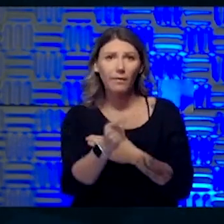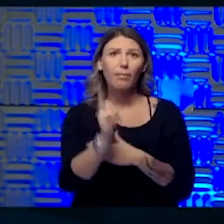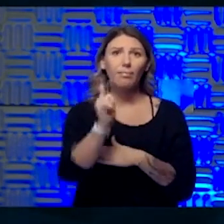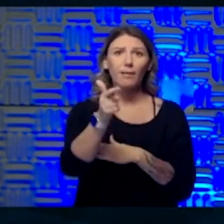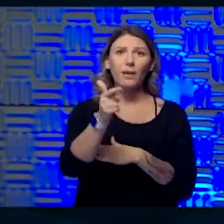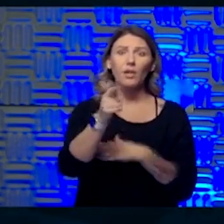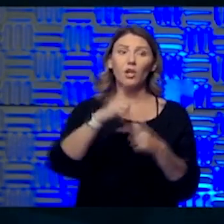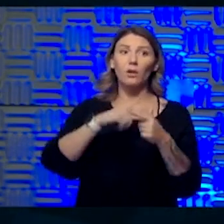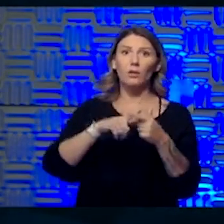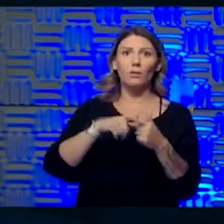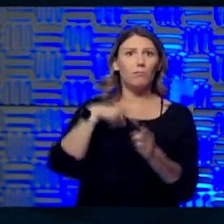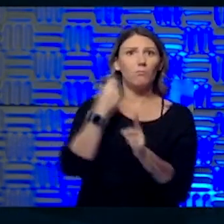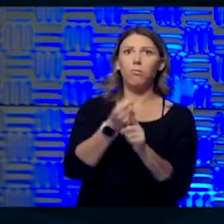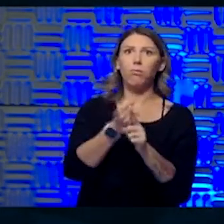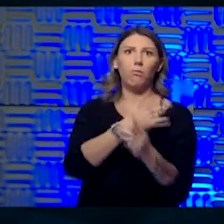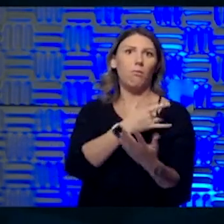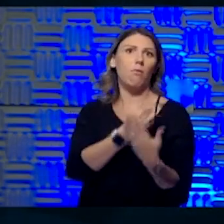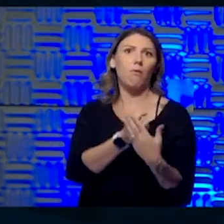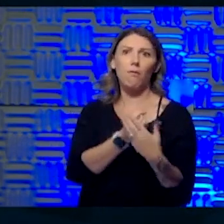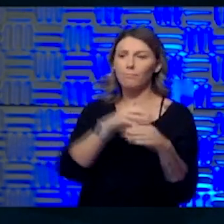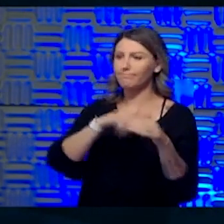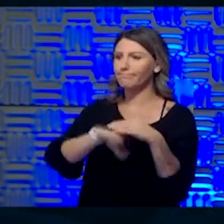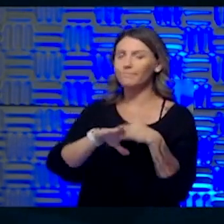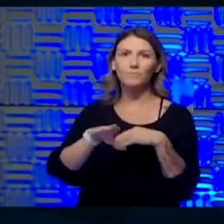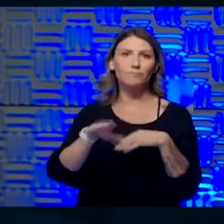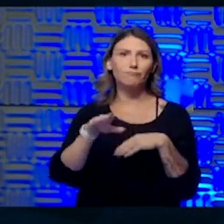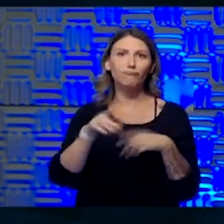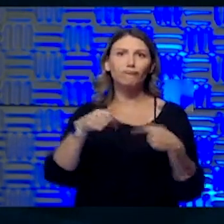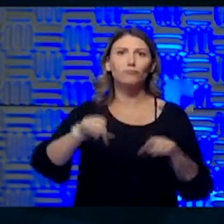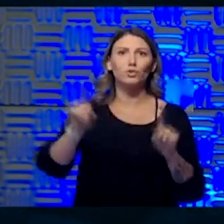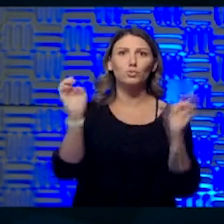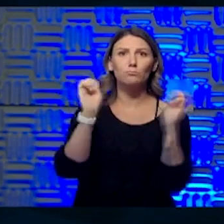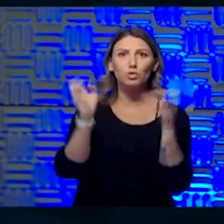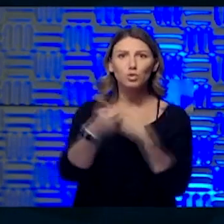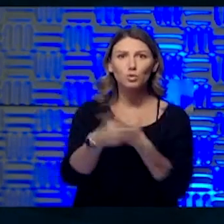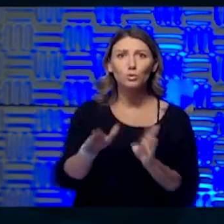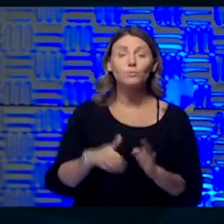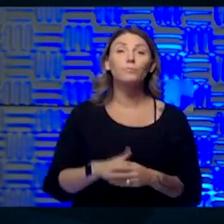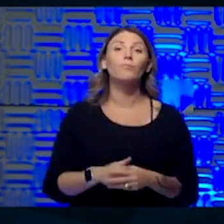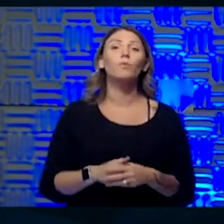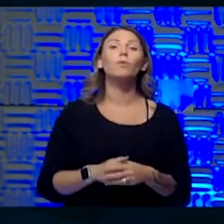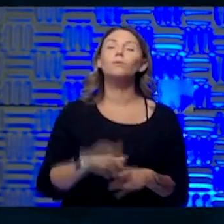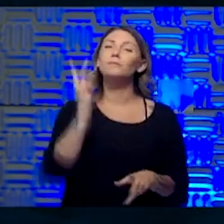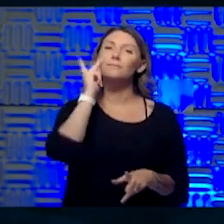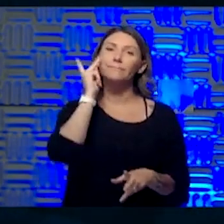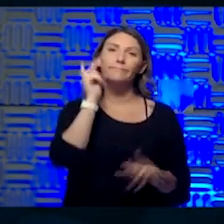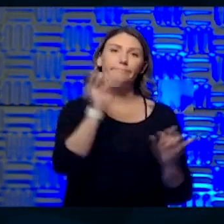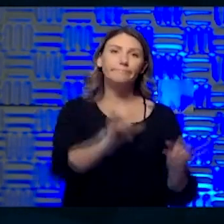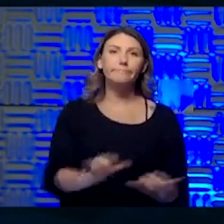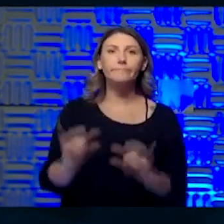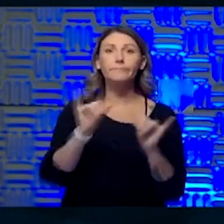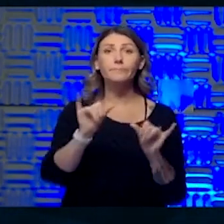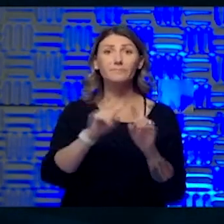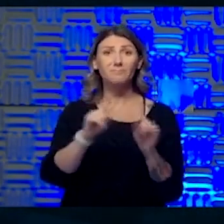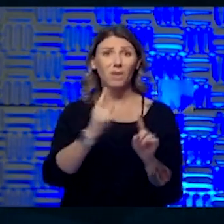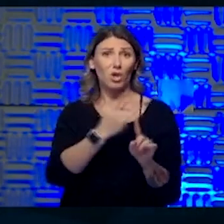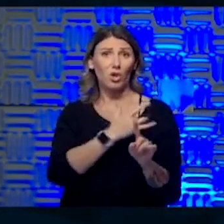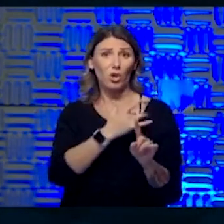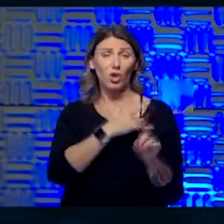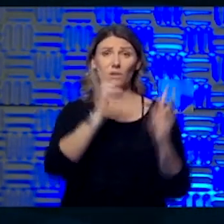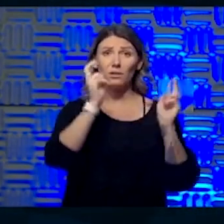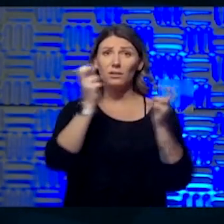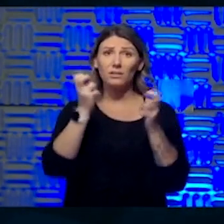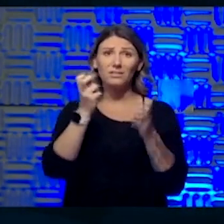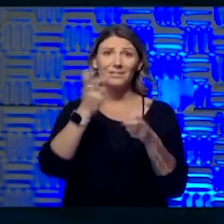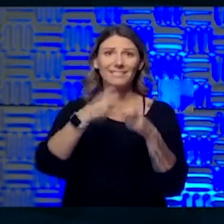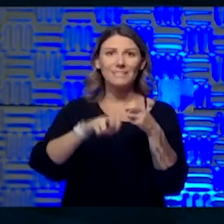So, um, we've been seeing the same thing. Um, so our message has really been, uh, you know, cardiac issues really, it's very difficult